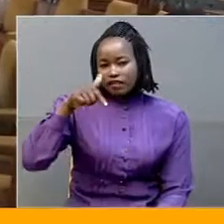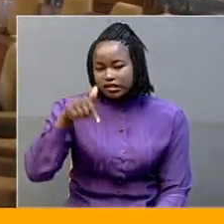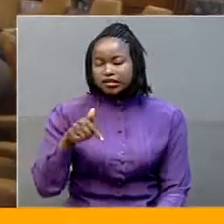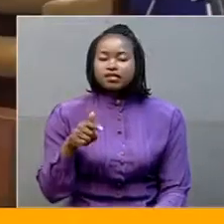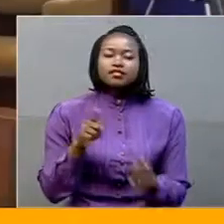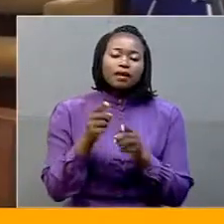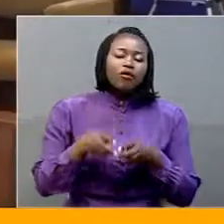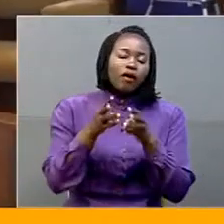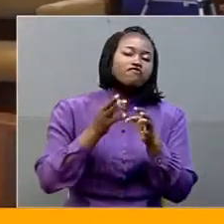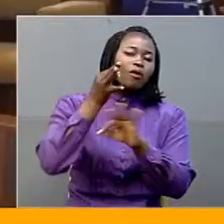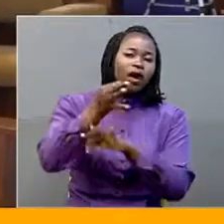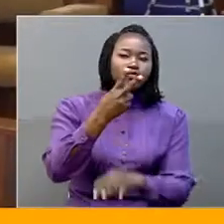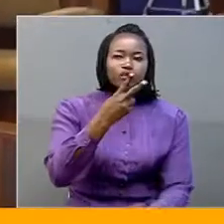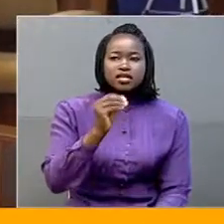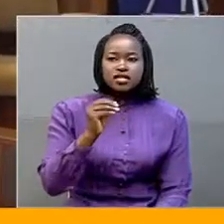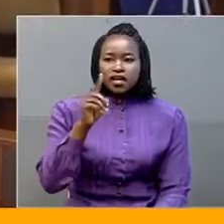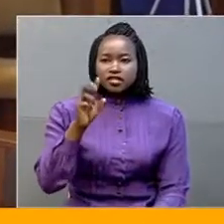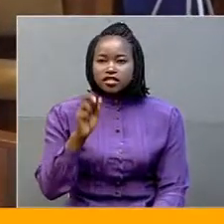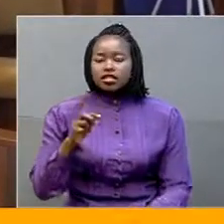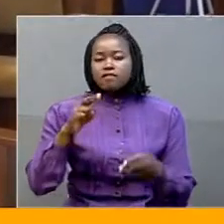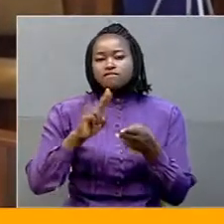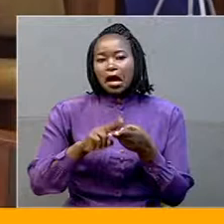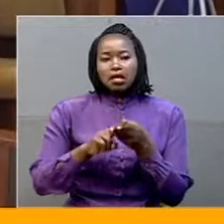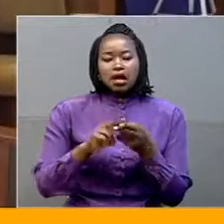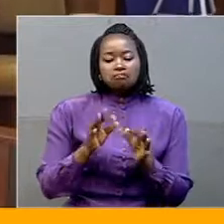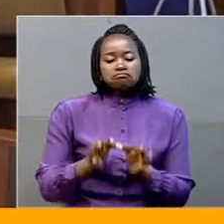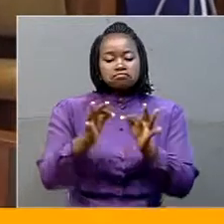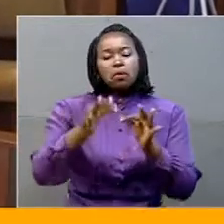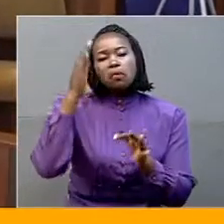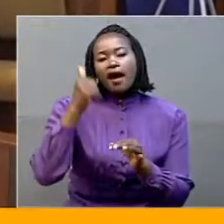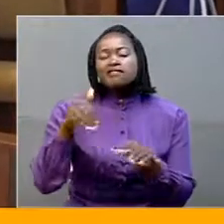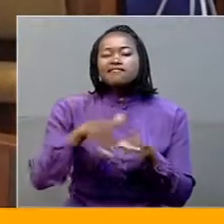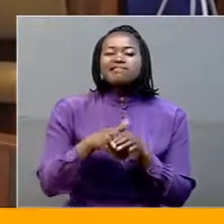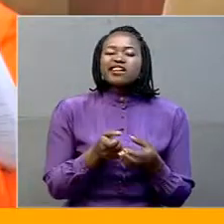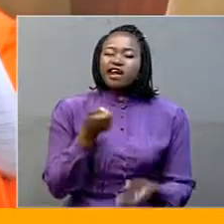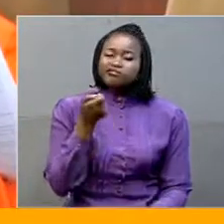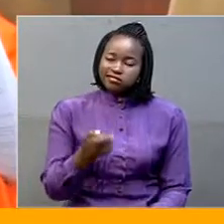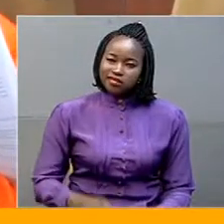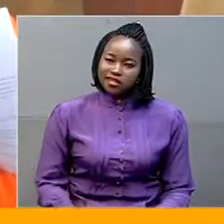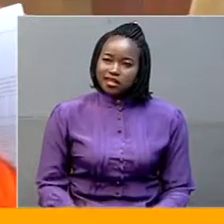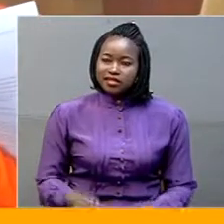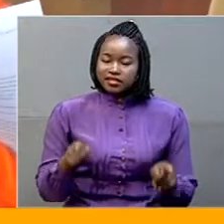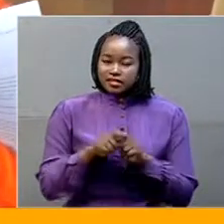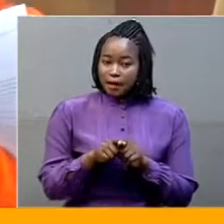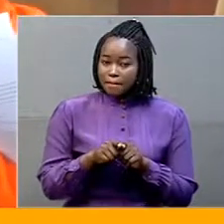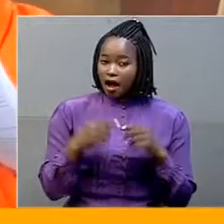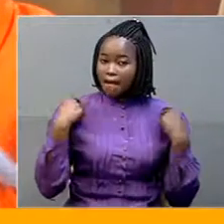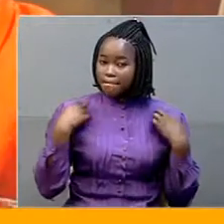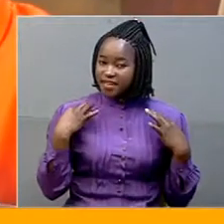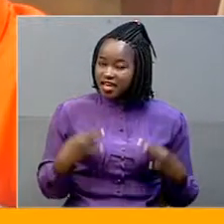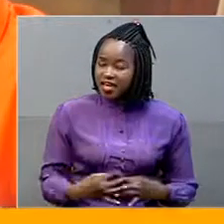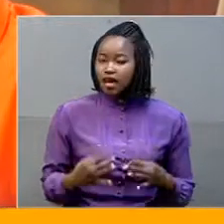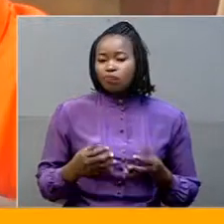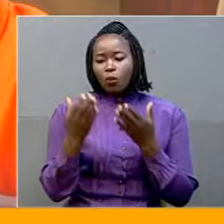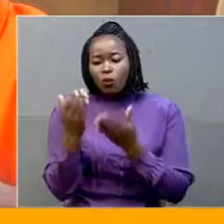2018 was this Friday adjourned due to lack of quorum. Kampala Lord Mayor Arias Rukwaga patiently waited for councillors